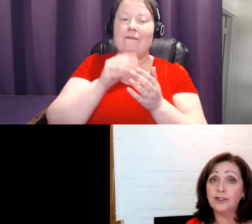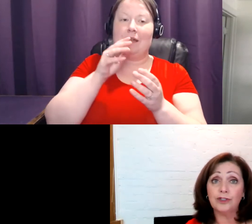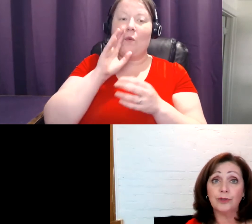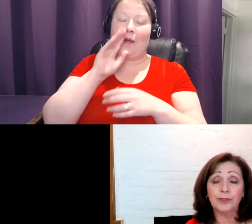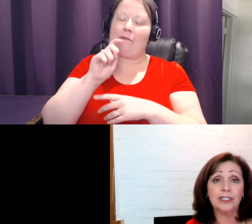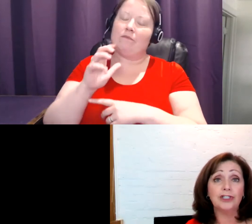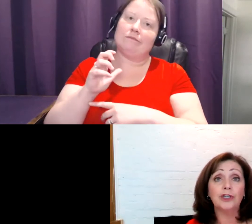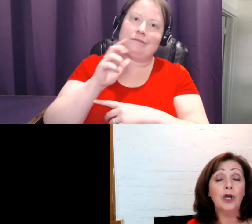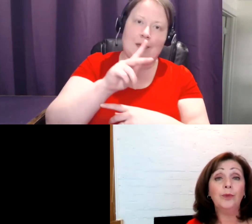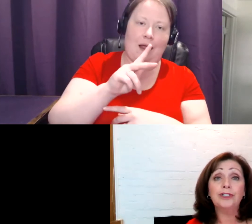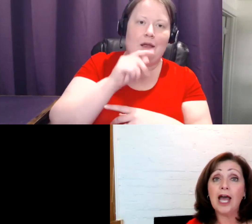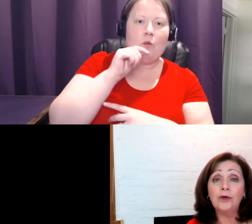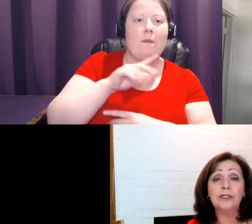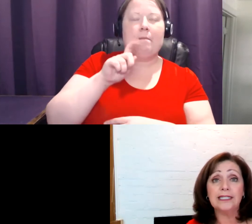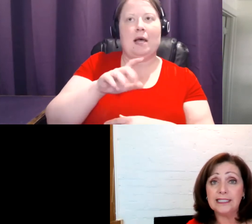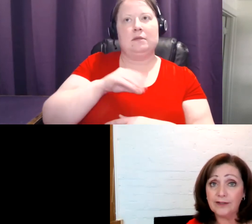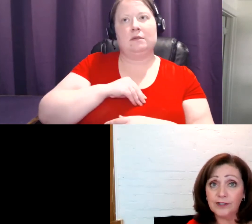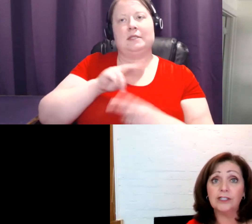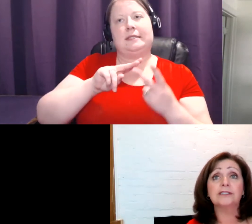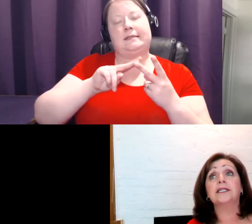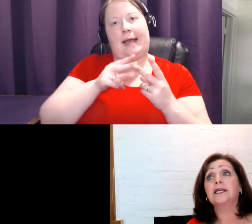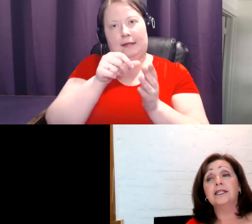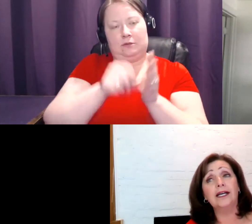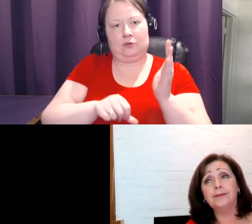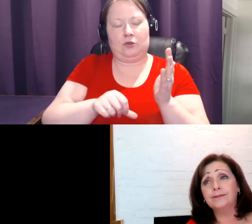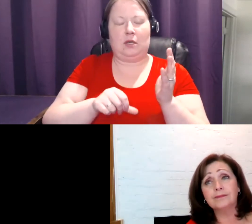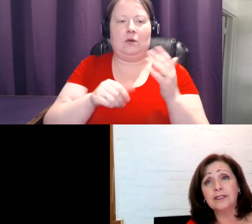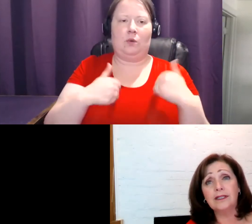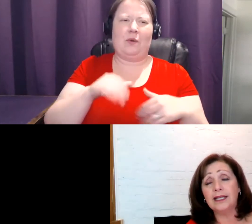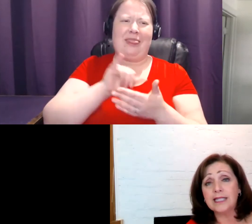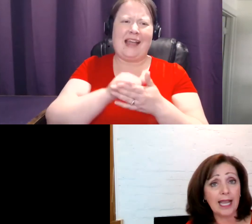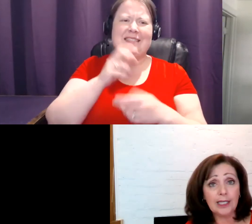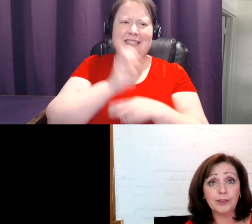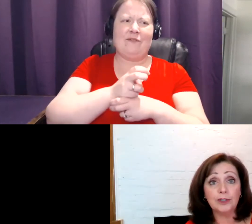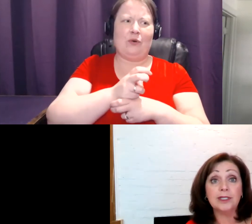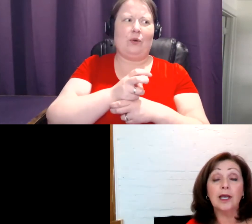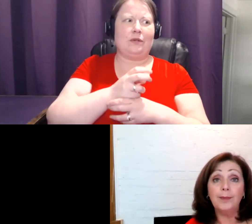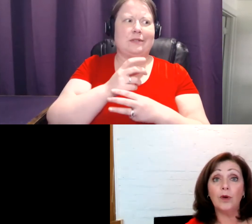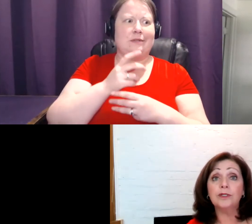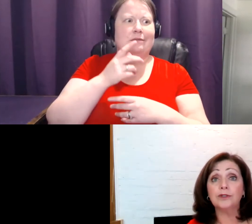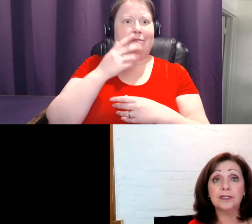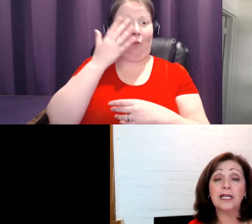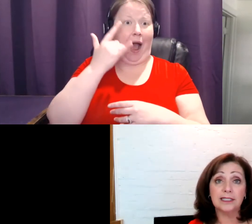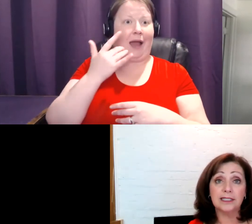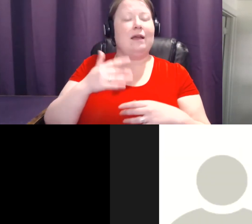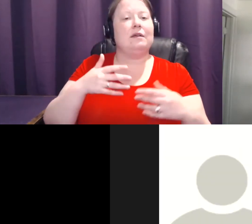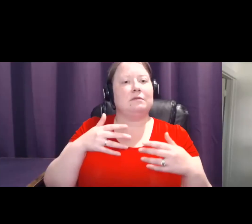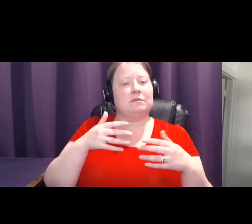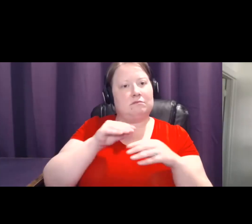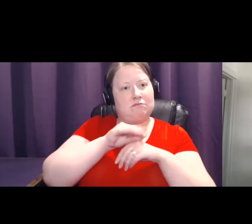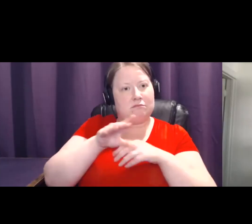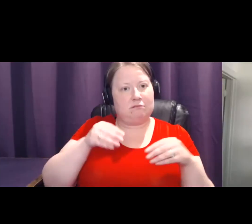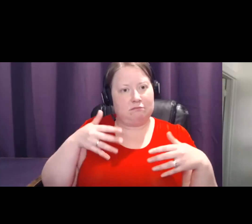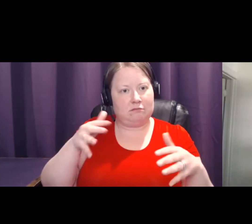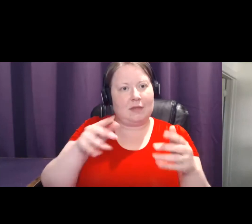a second surgical procedure, which not only is difficult anxiety producing, but also results in poor